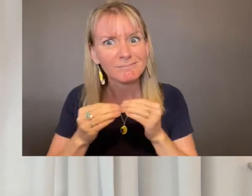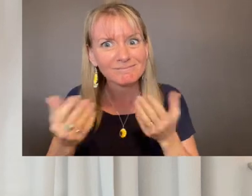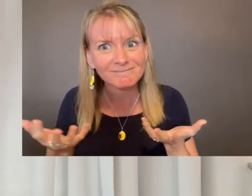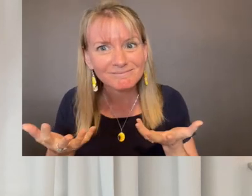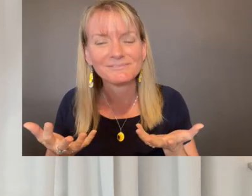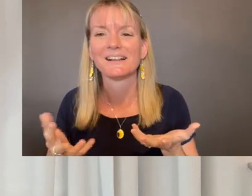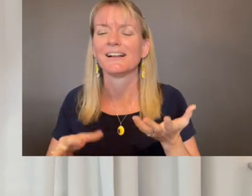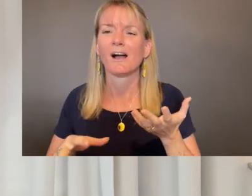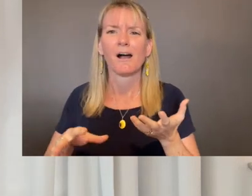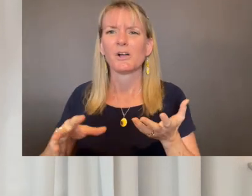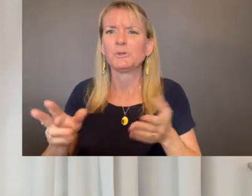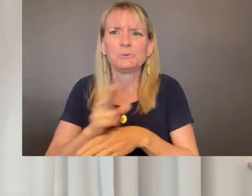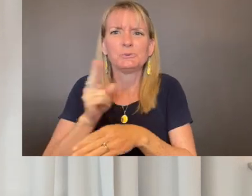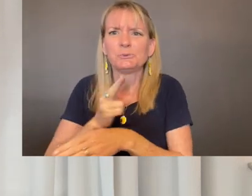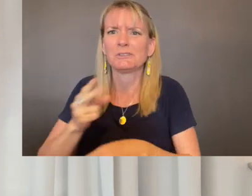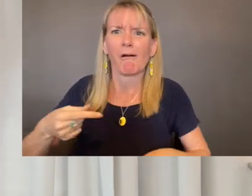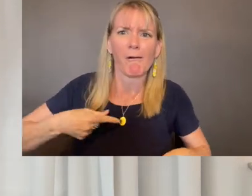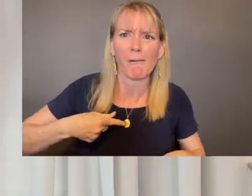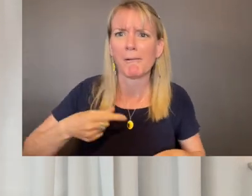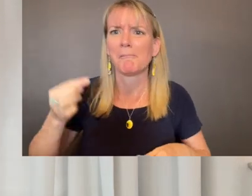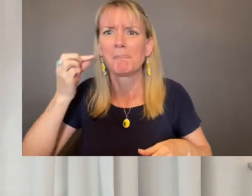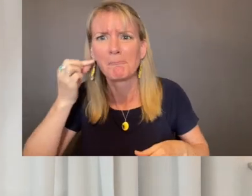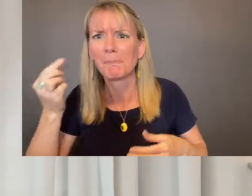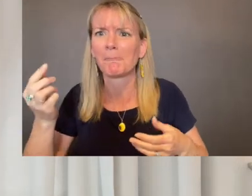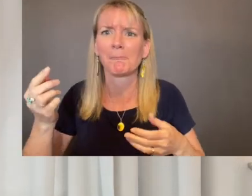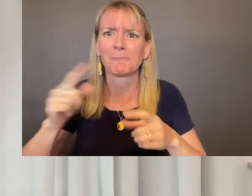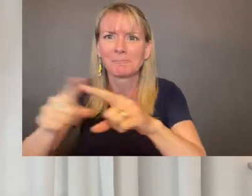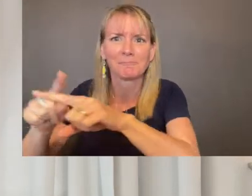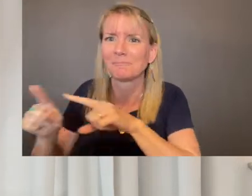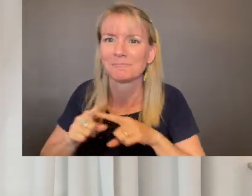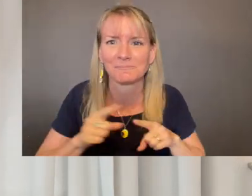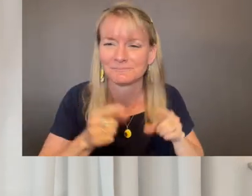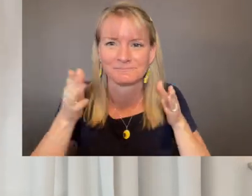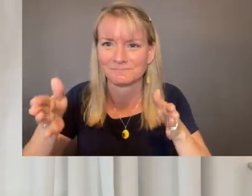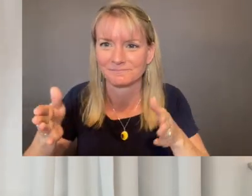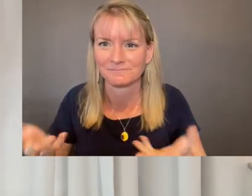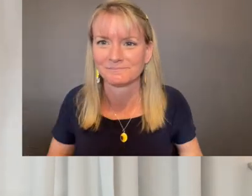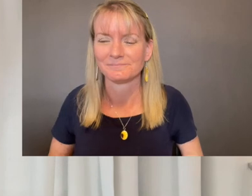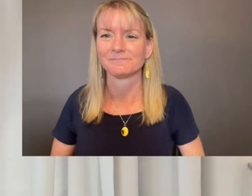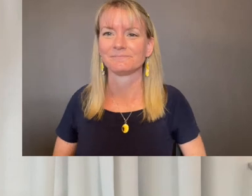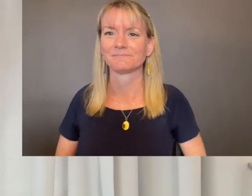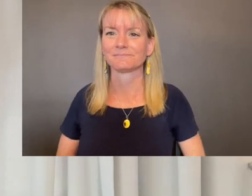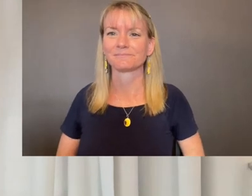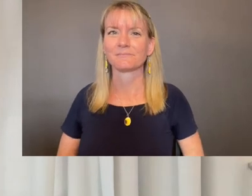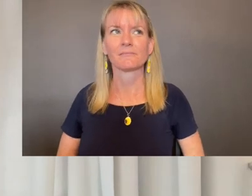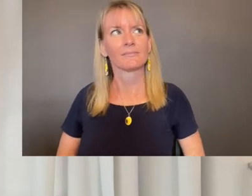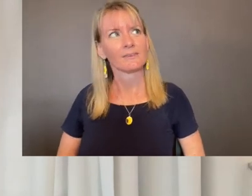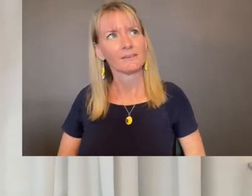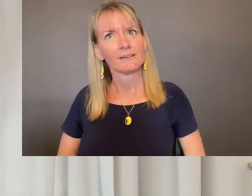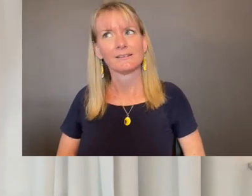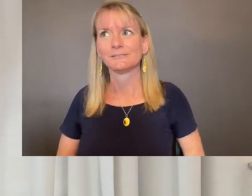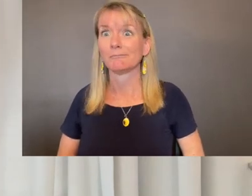more finding ways that I can wear my watercolor art or use them in some way.